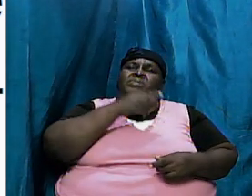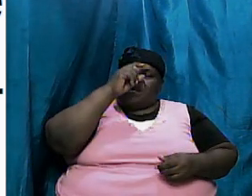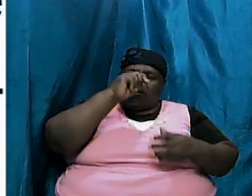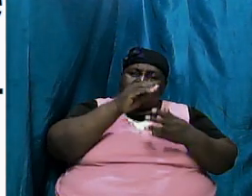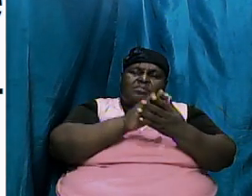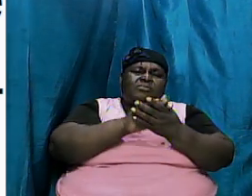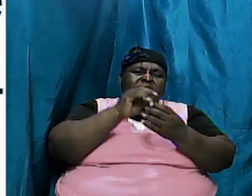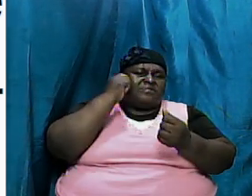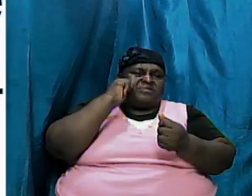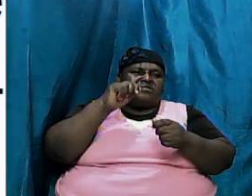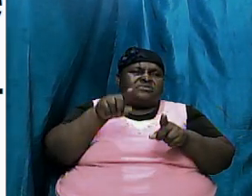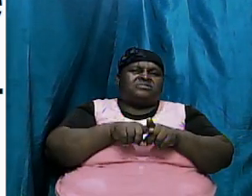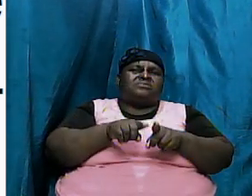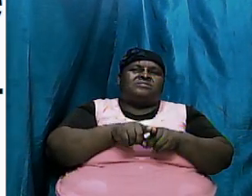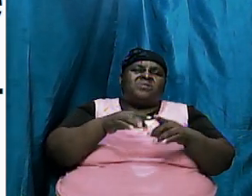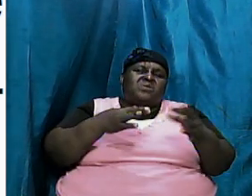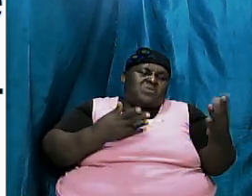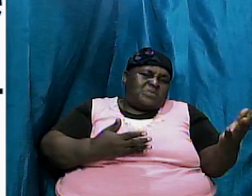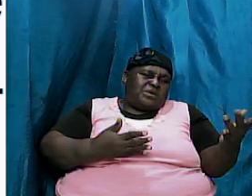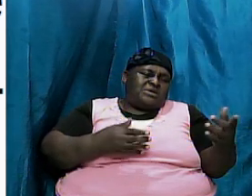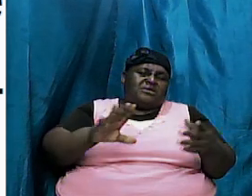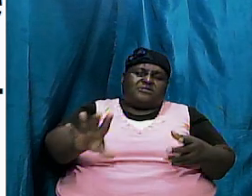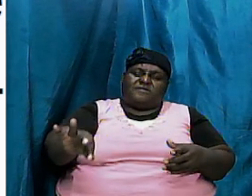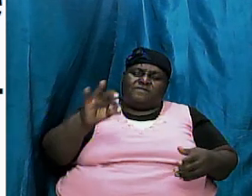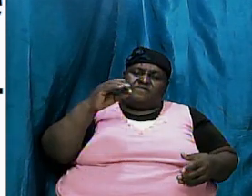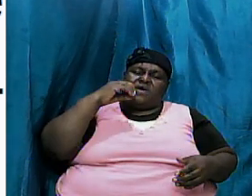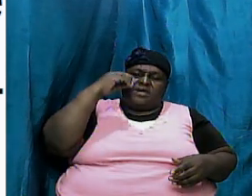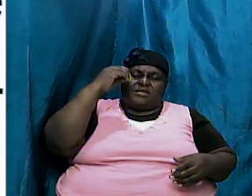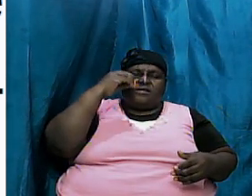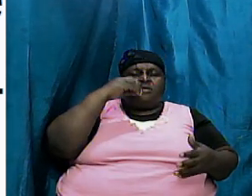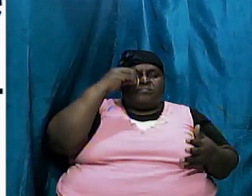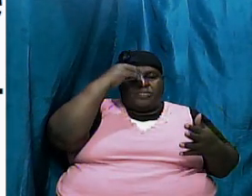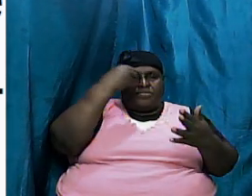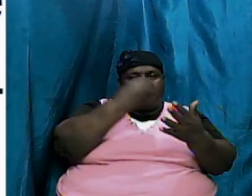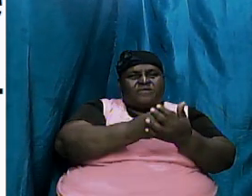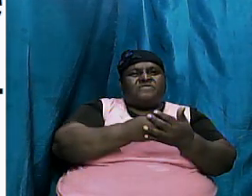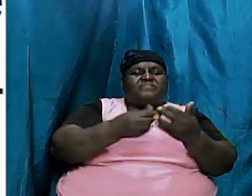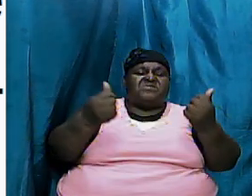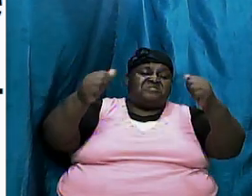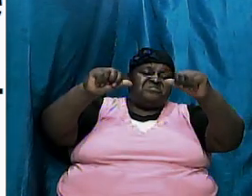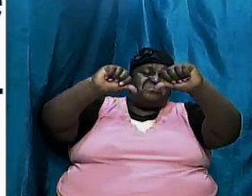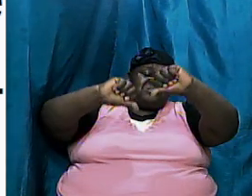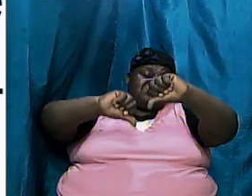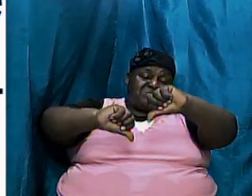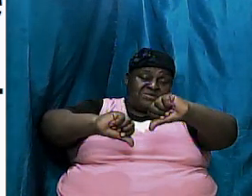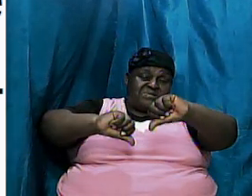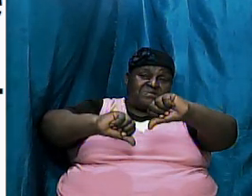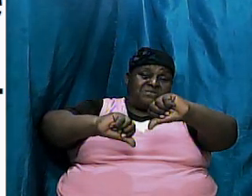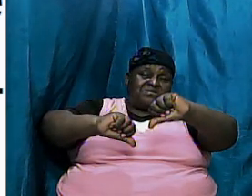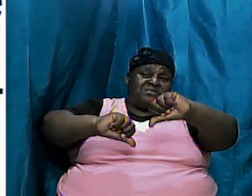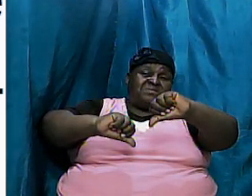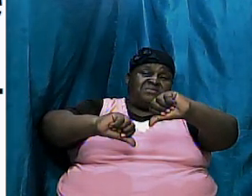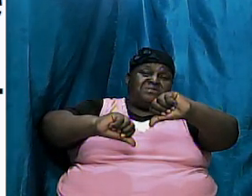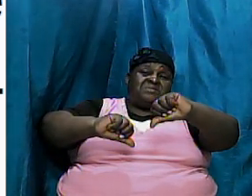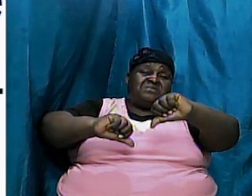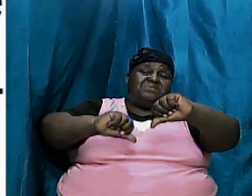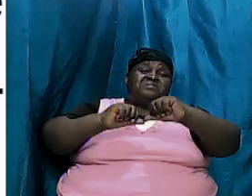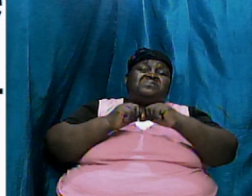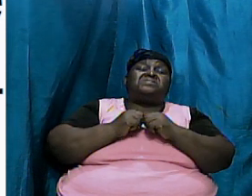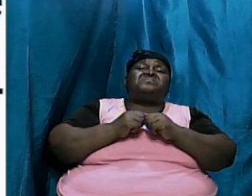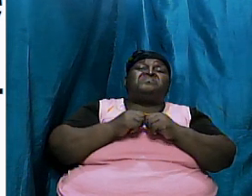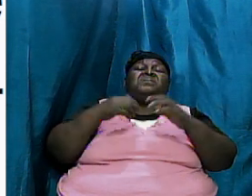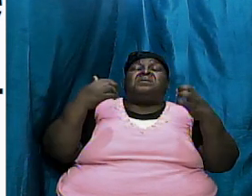are waiting to find proof because science these days and I'm talking about deep science now